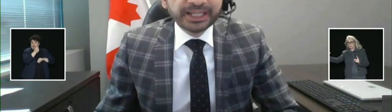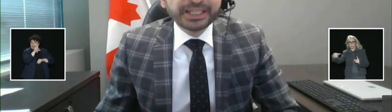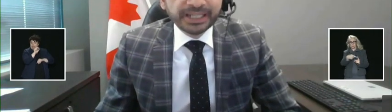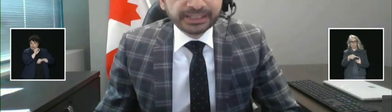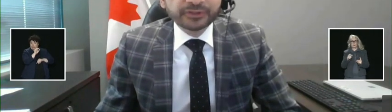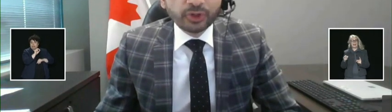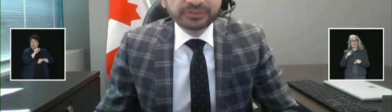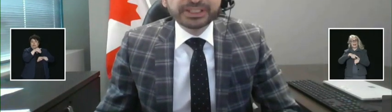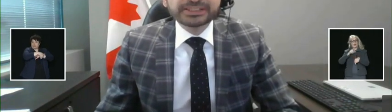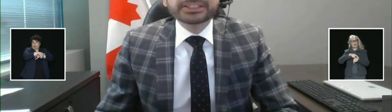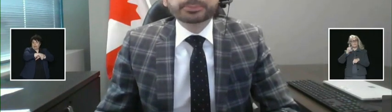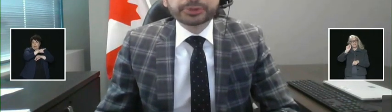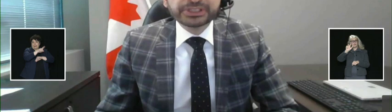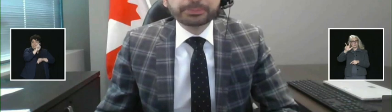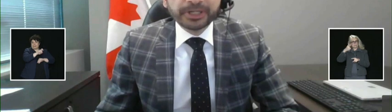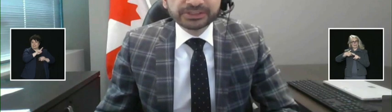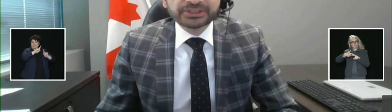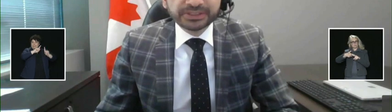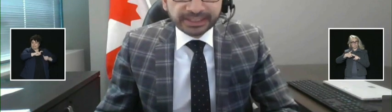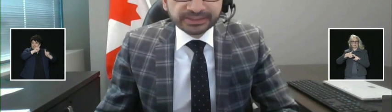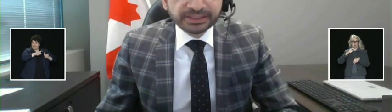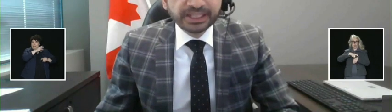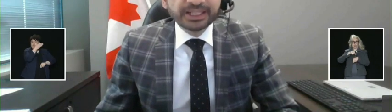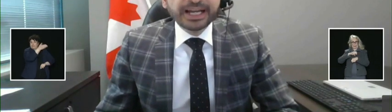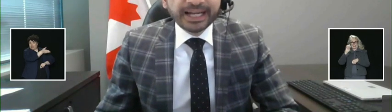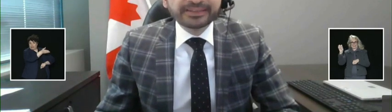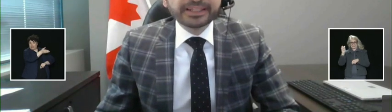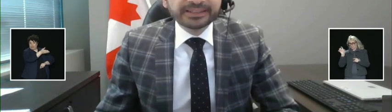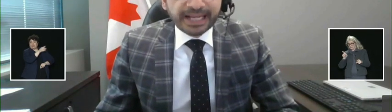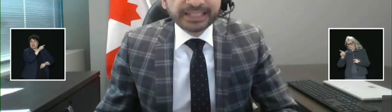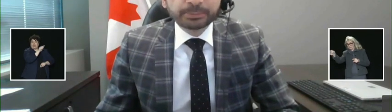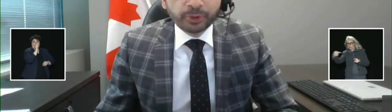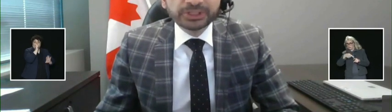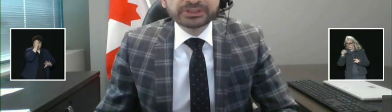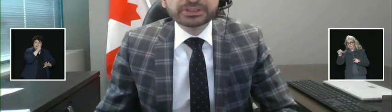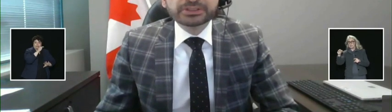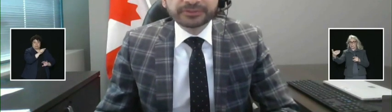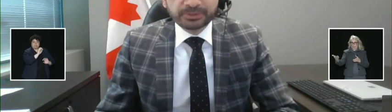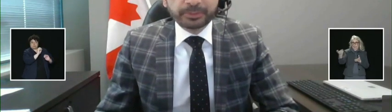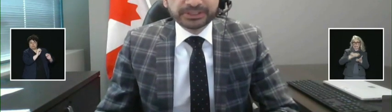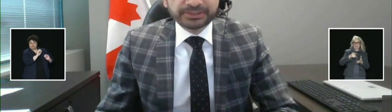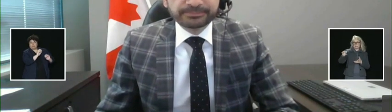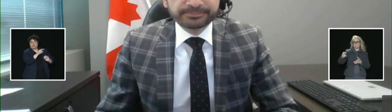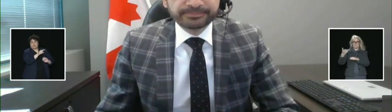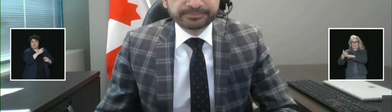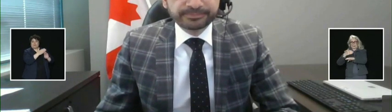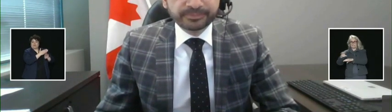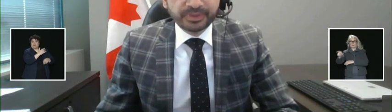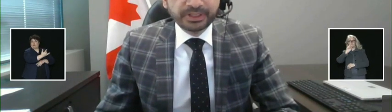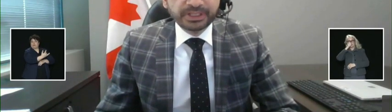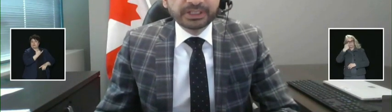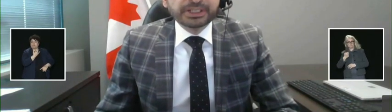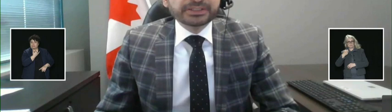need to obtain a negative COVID-19 pre-departure test at their last point from departure.